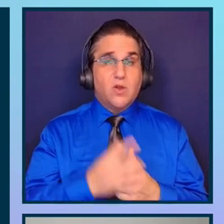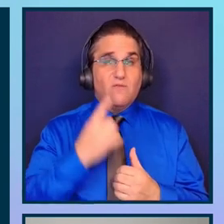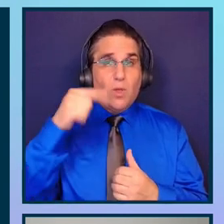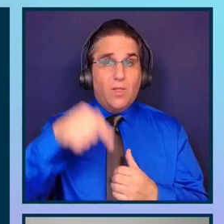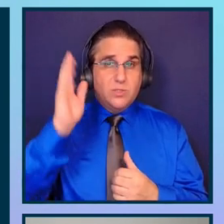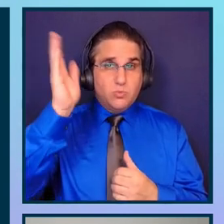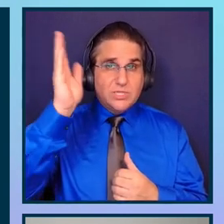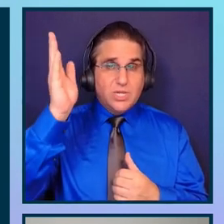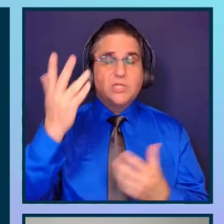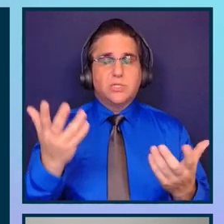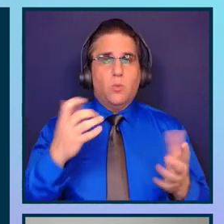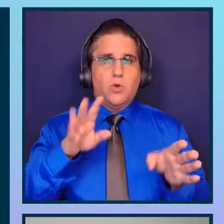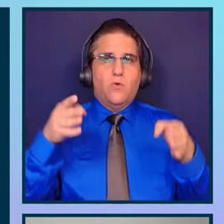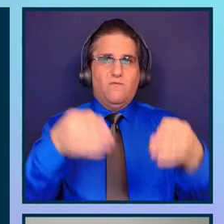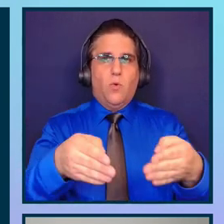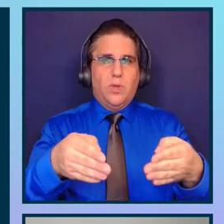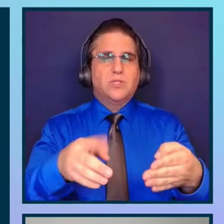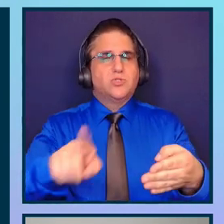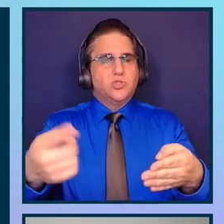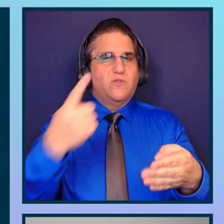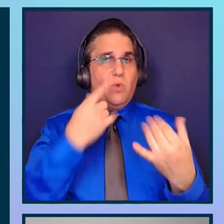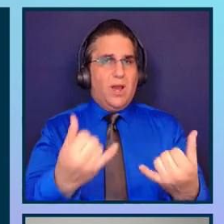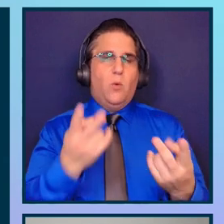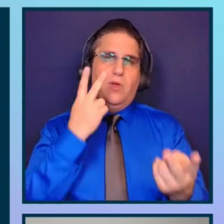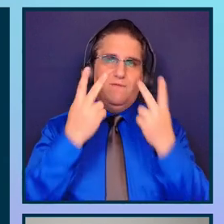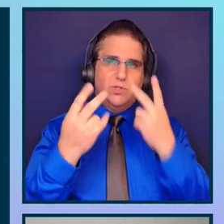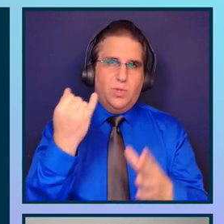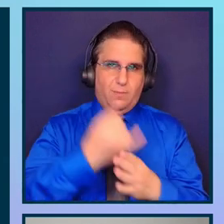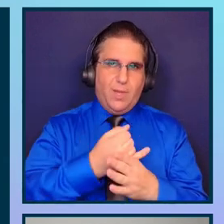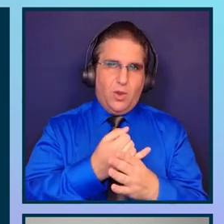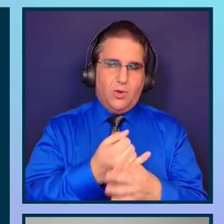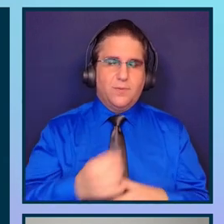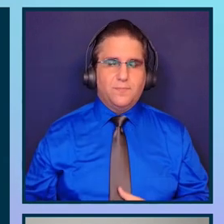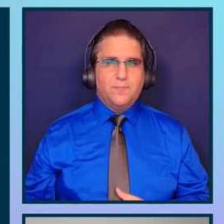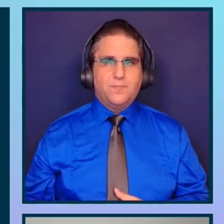I'm going to focus only in visually impaired impairments.